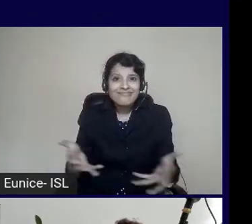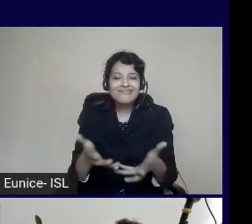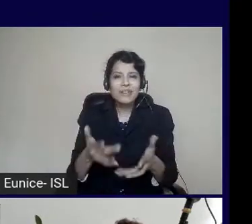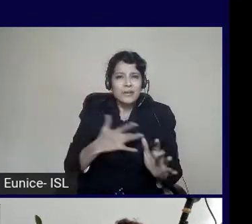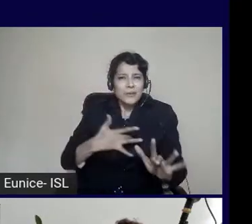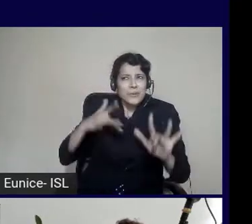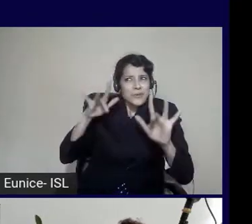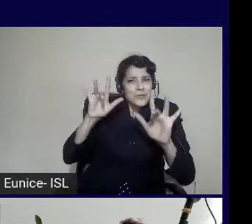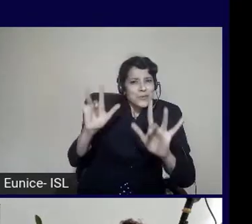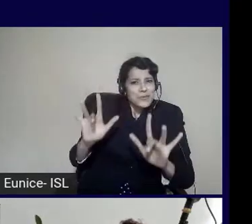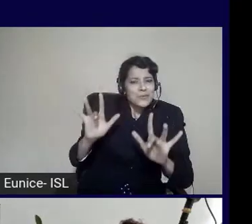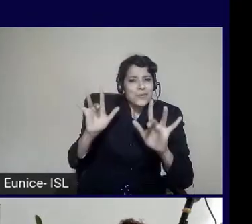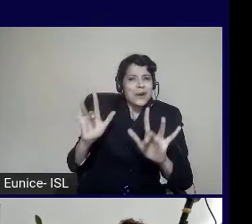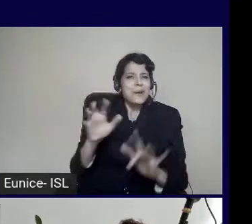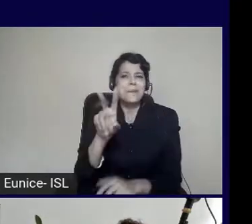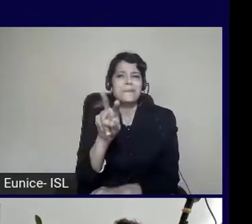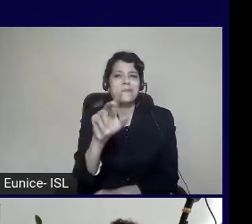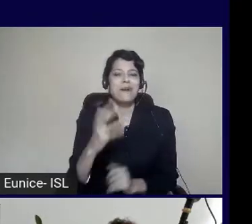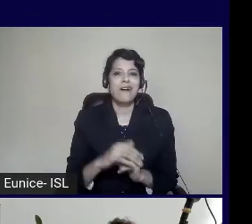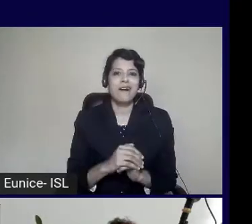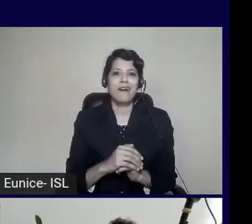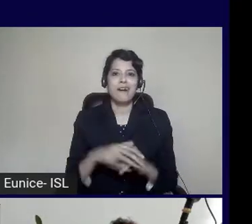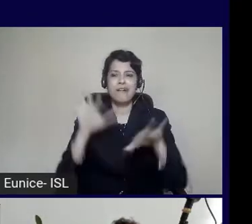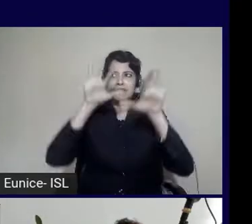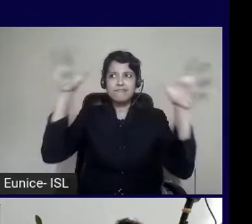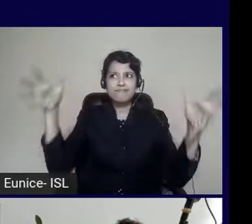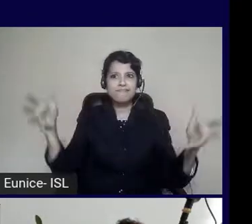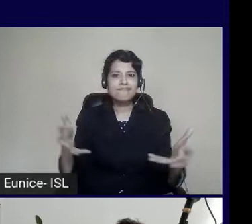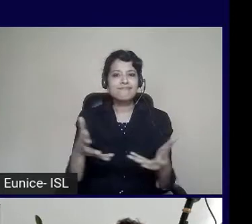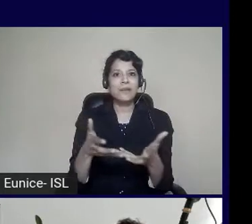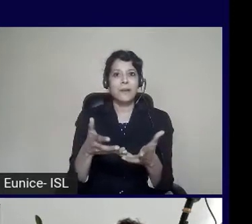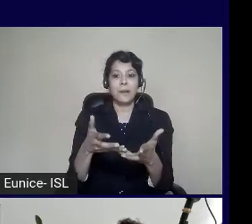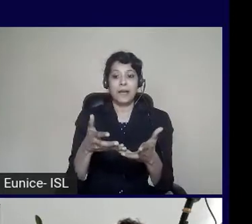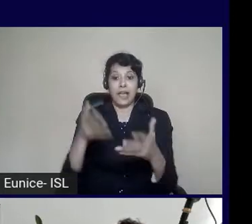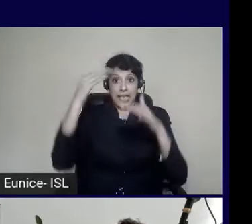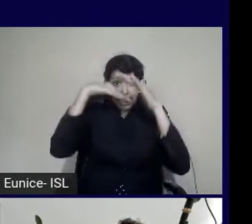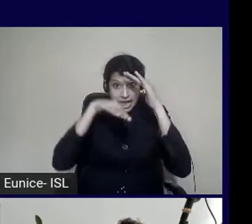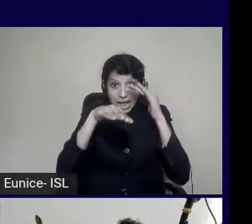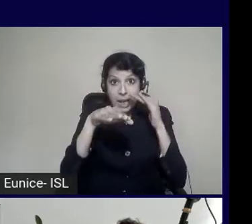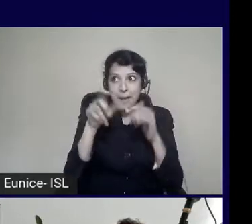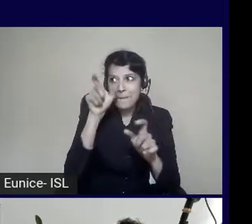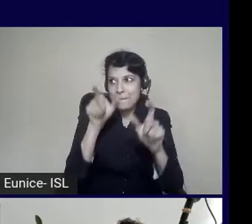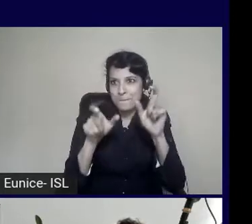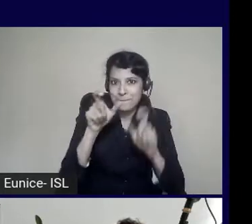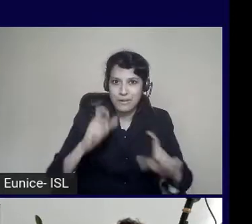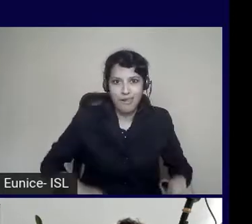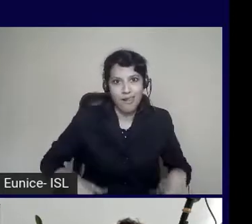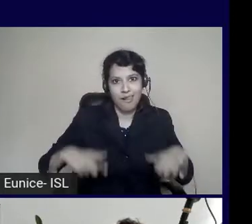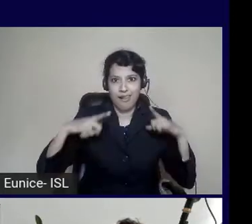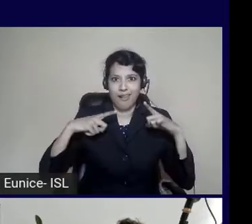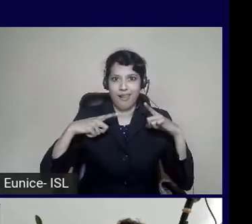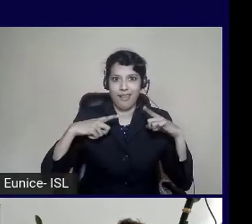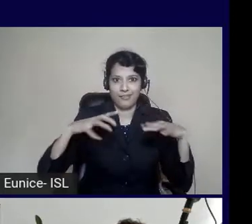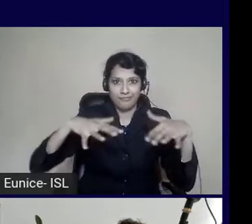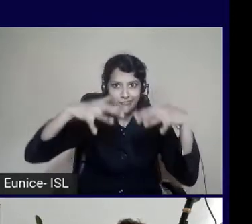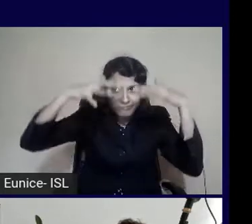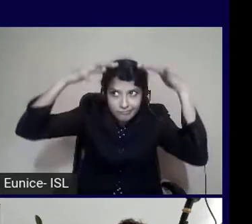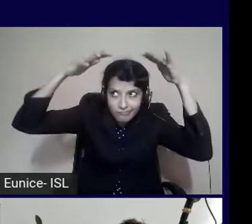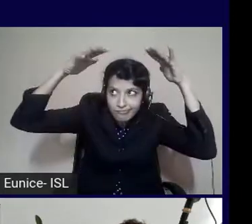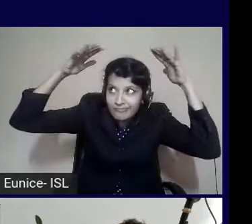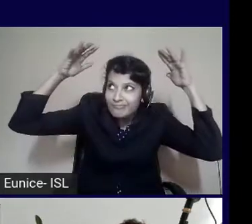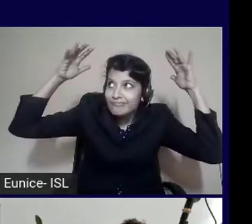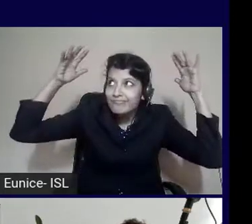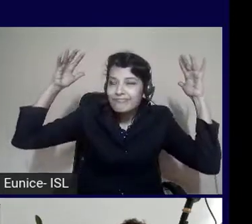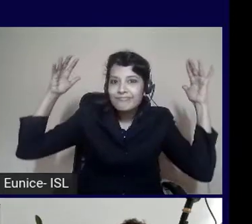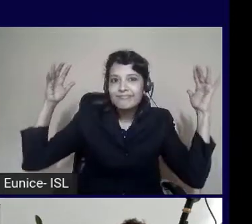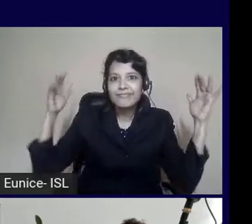bubble is a universe that every human being lives in there. So if you understand how the universal expansion happens, I